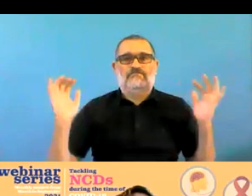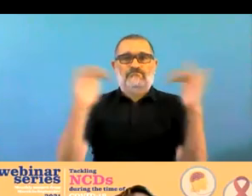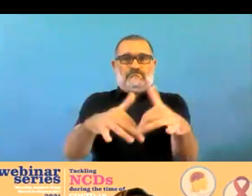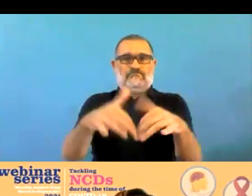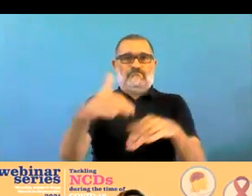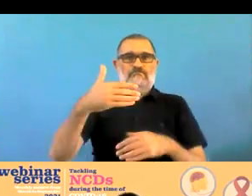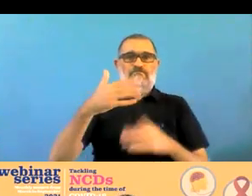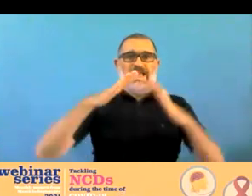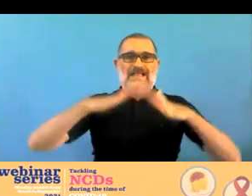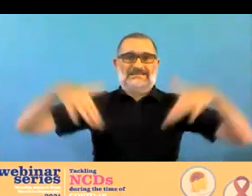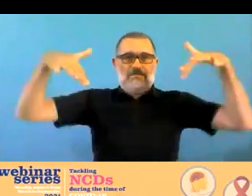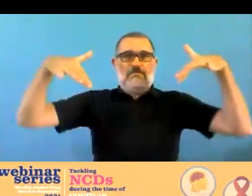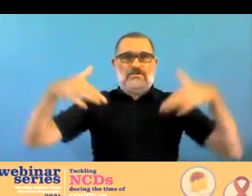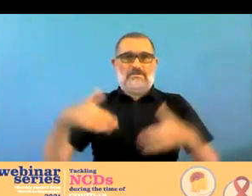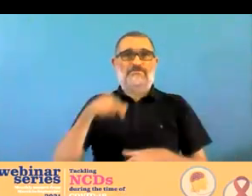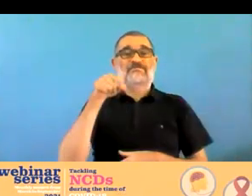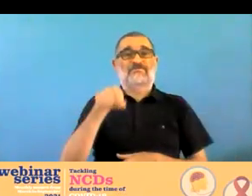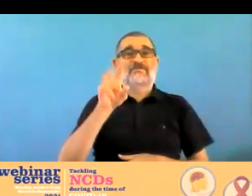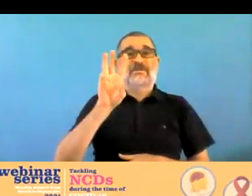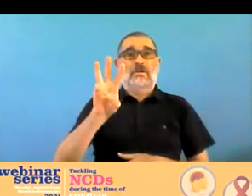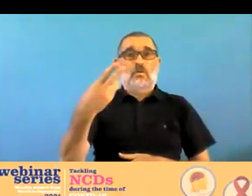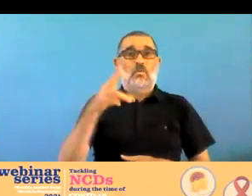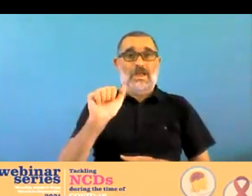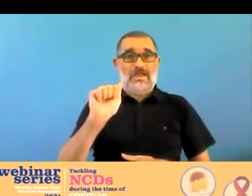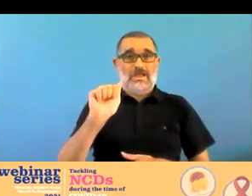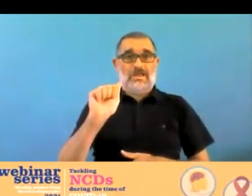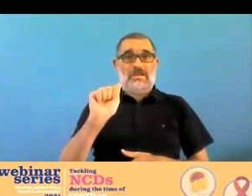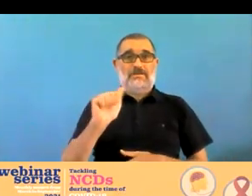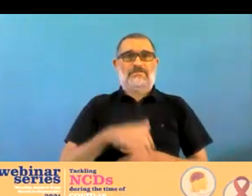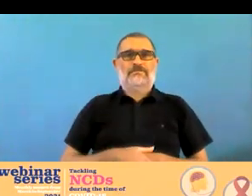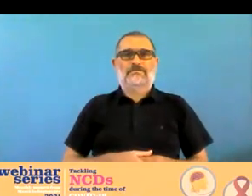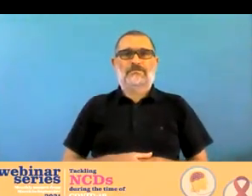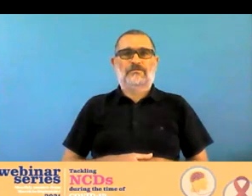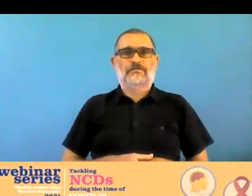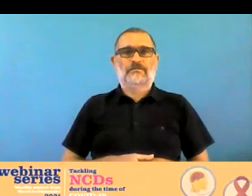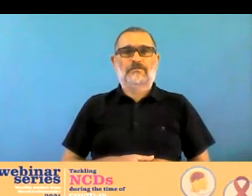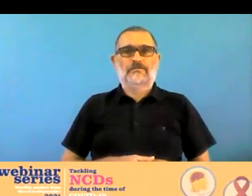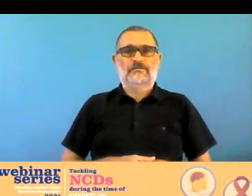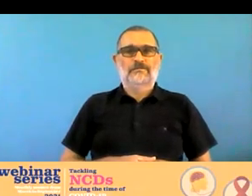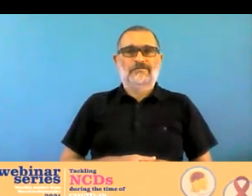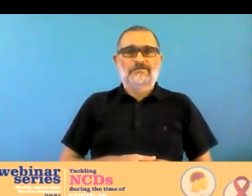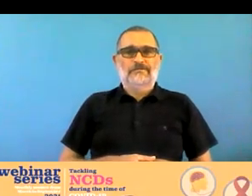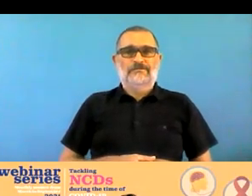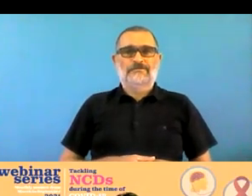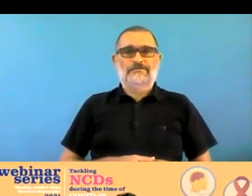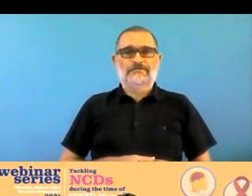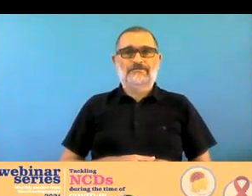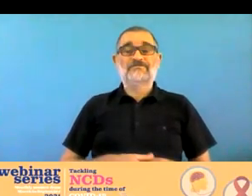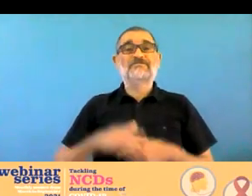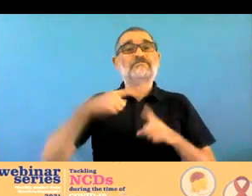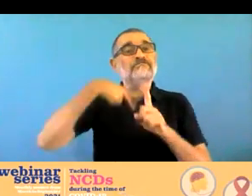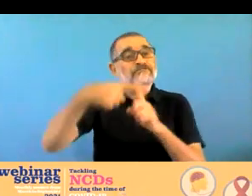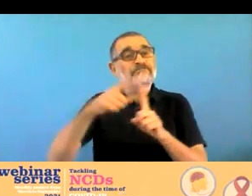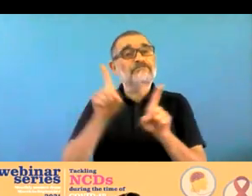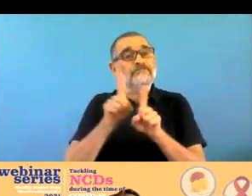there was proposed by thailand in fact and more than 40 countries uh joined this effort the decision was made uh